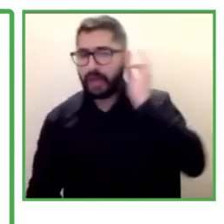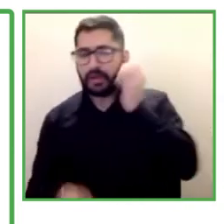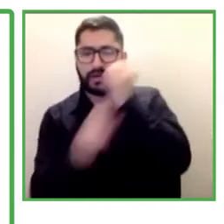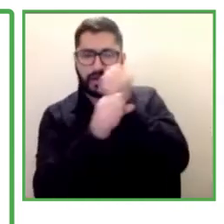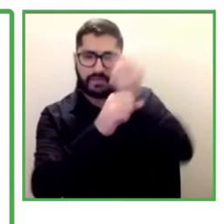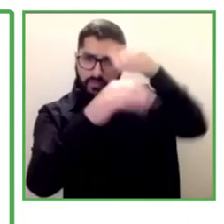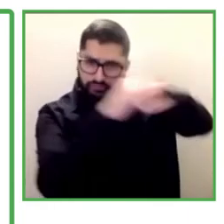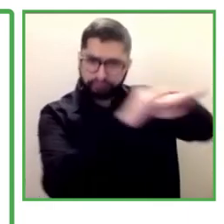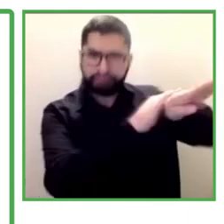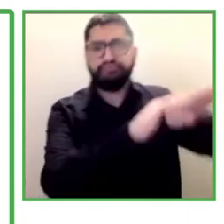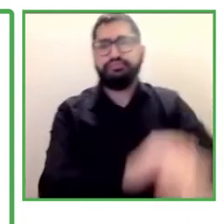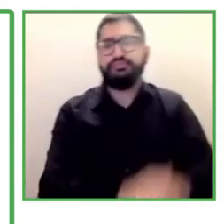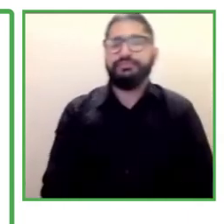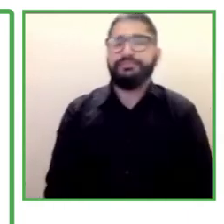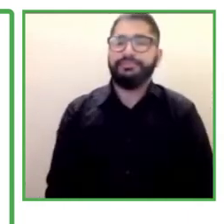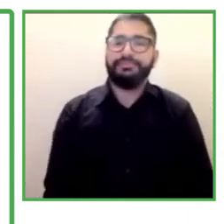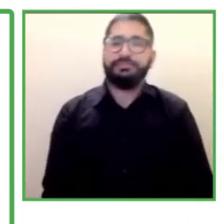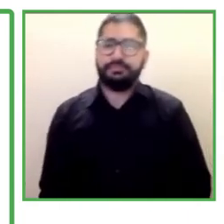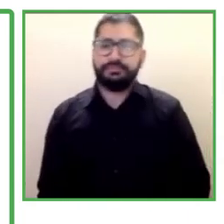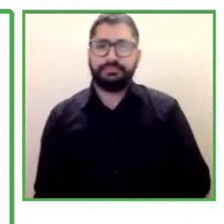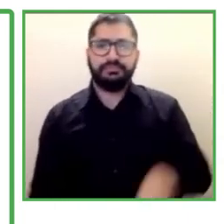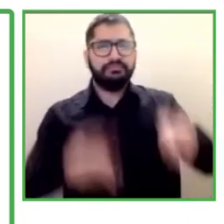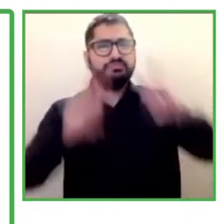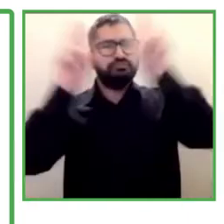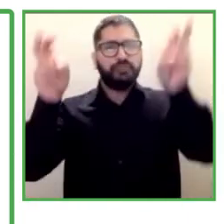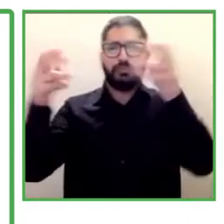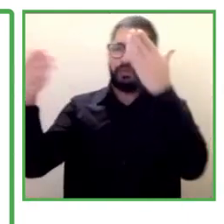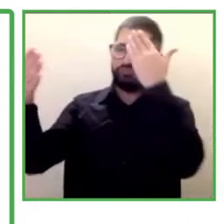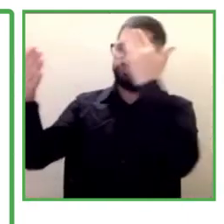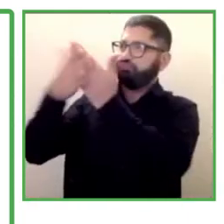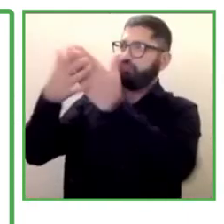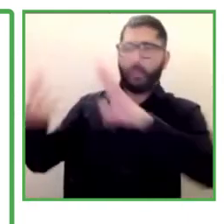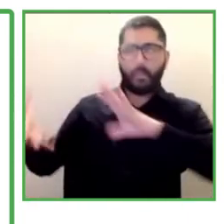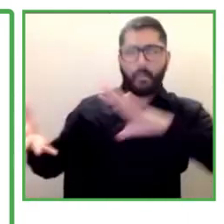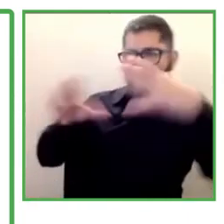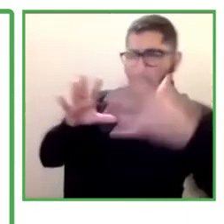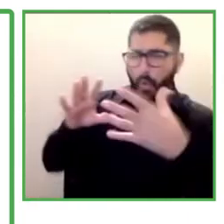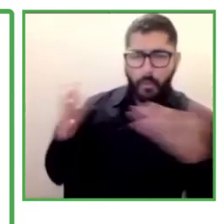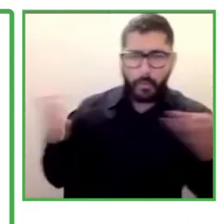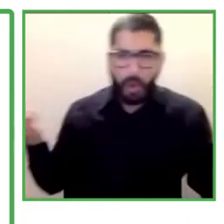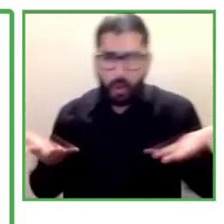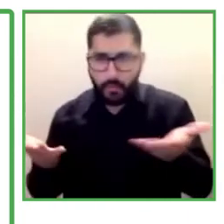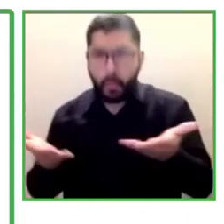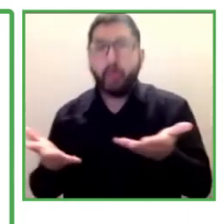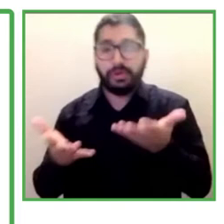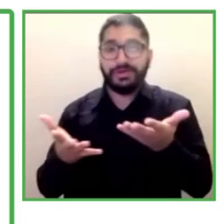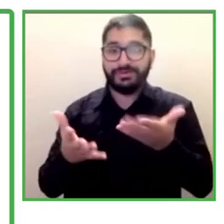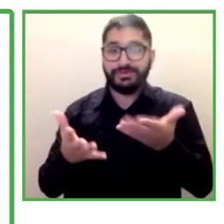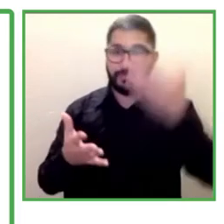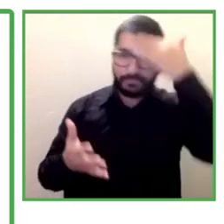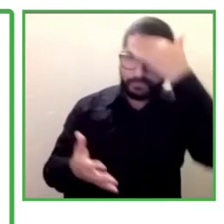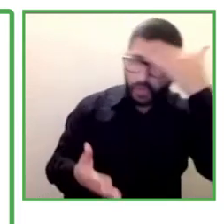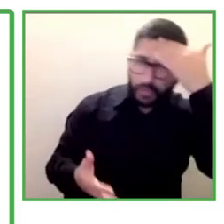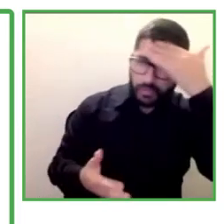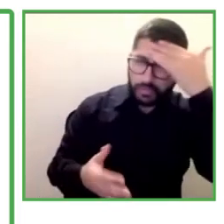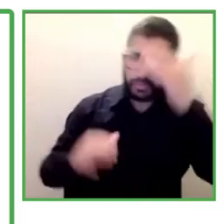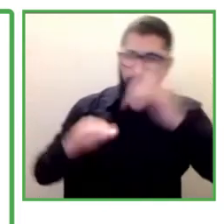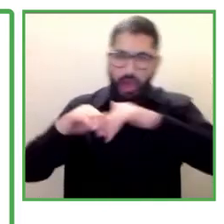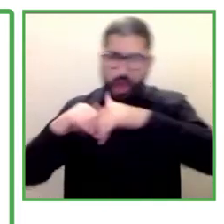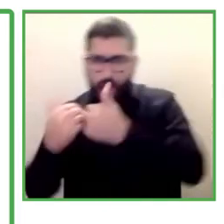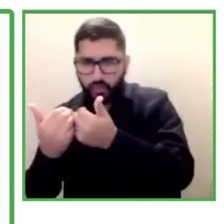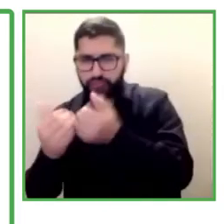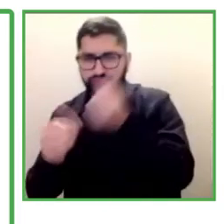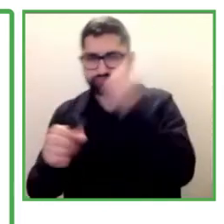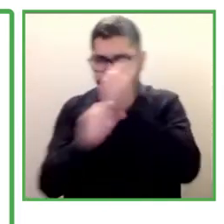market. In comparison with other ways of accessing jobs that don't take into account the